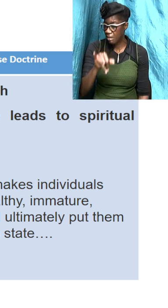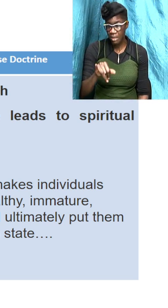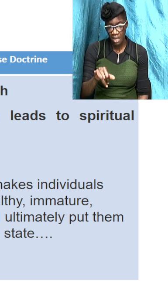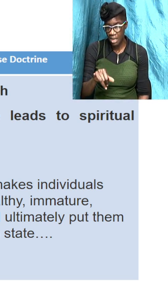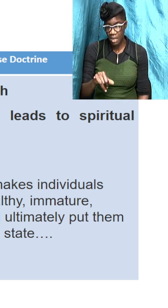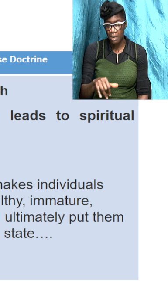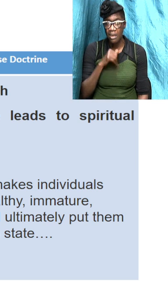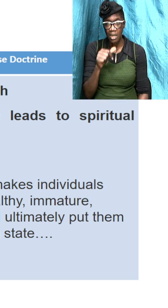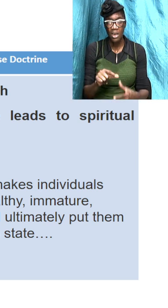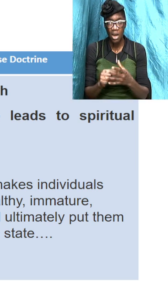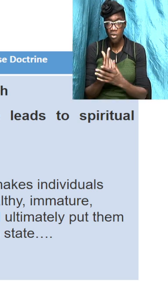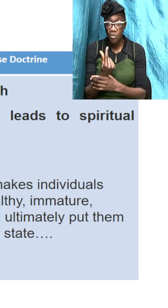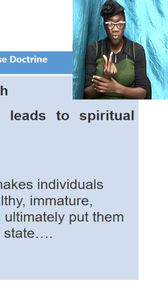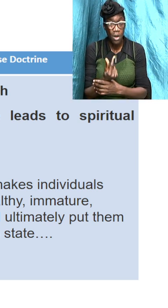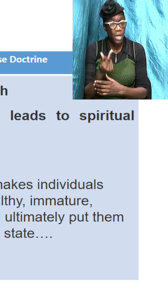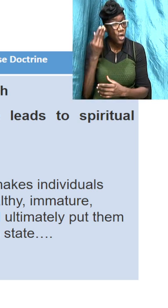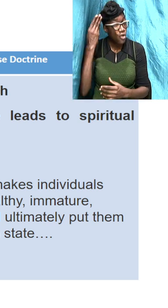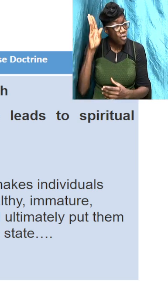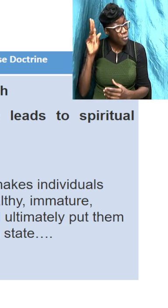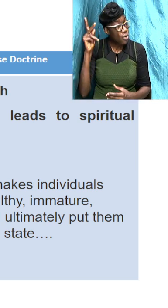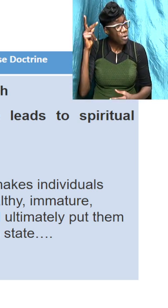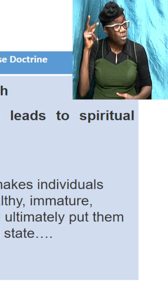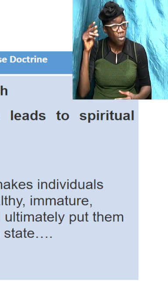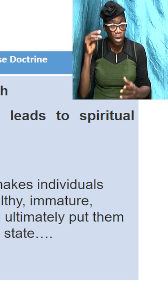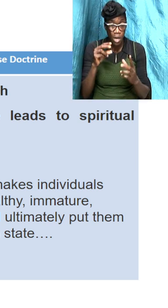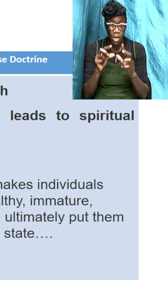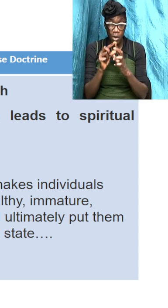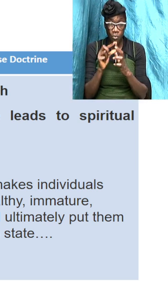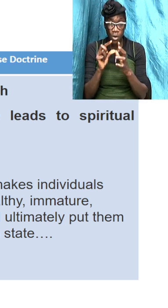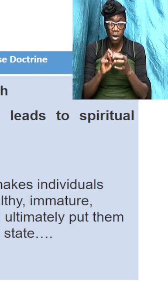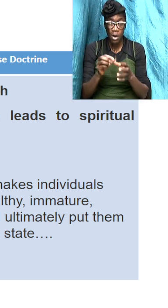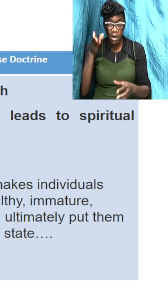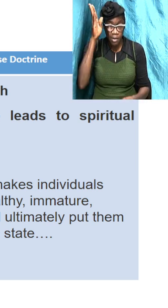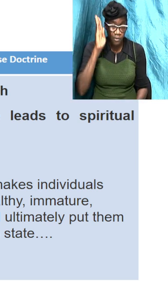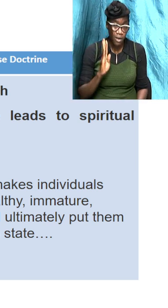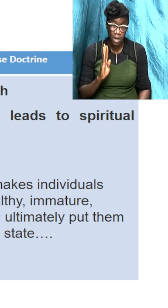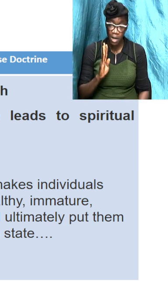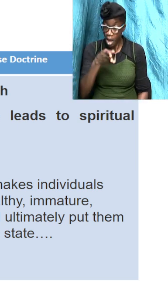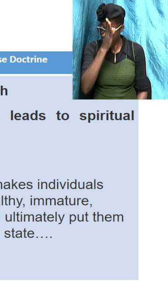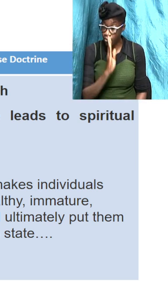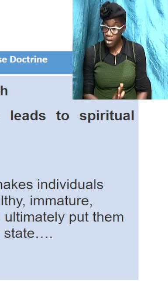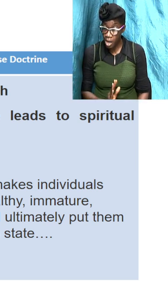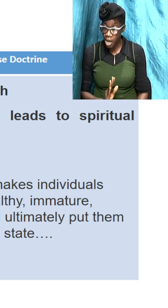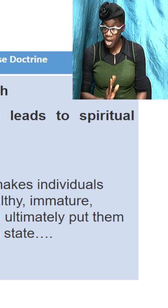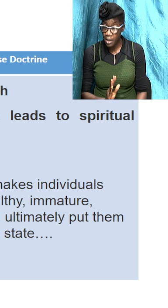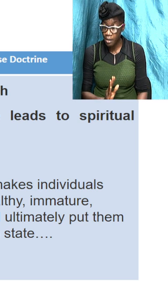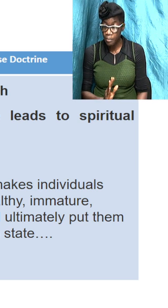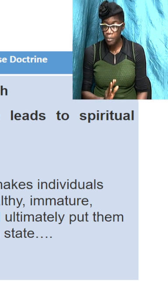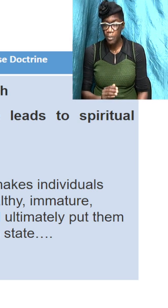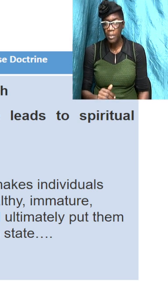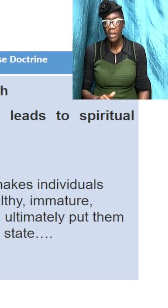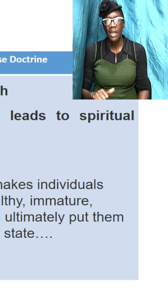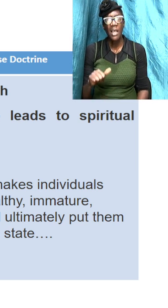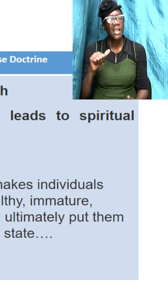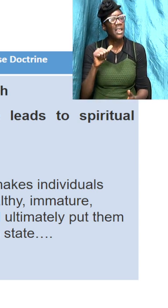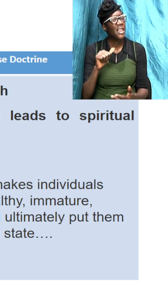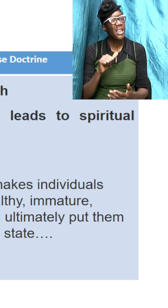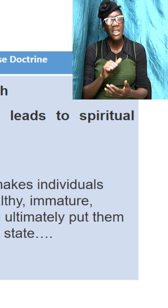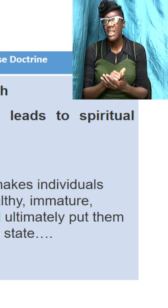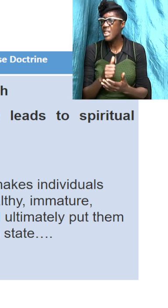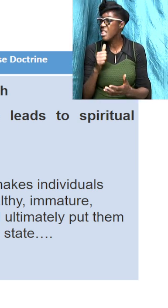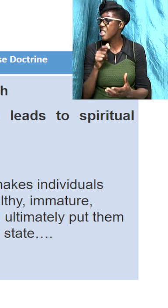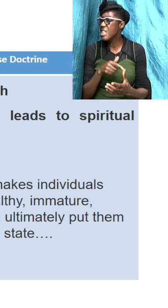not knowledgeable about the word of God and then that will ultimately put you in a backslidden state